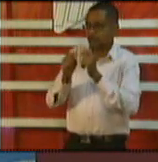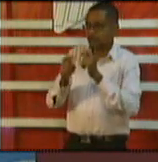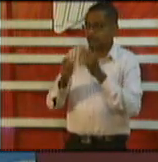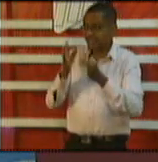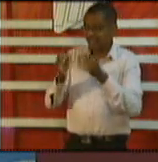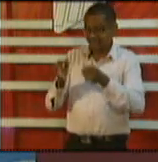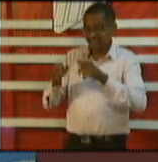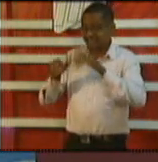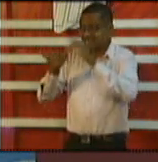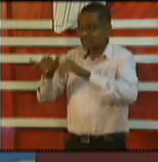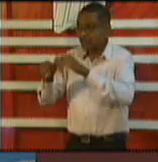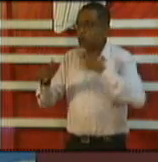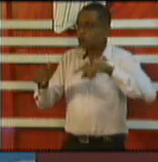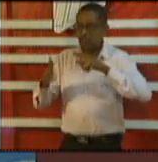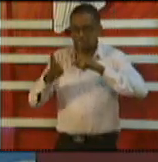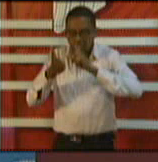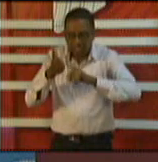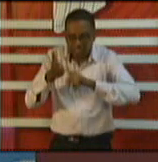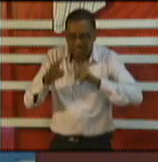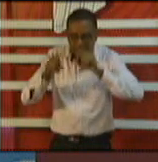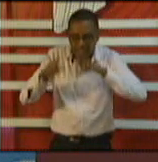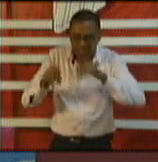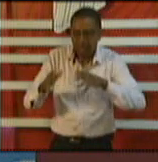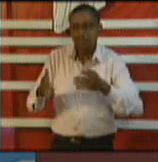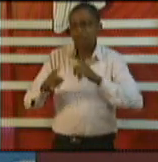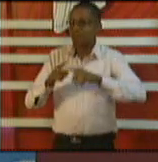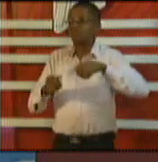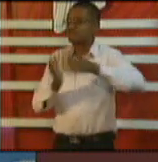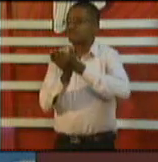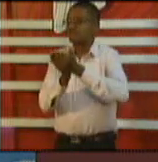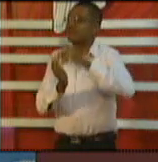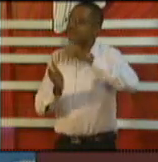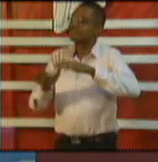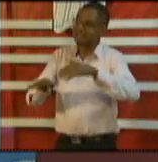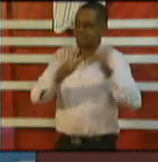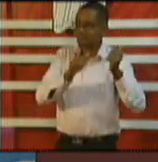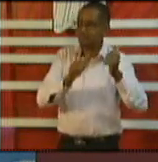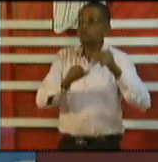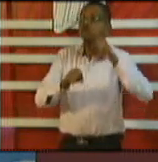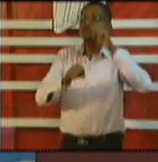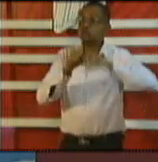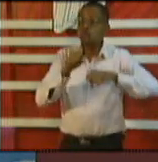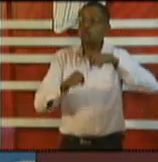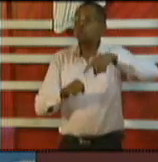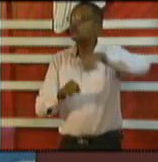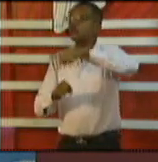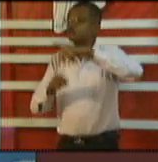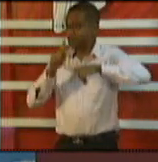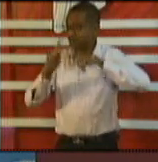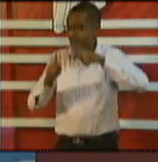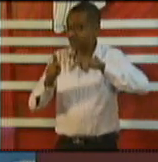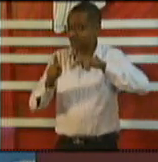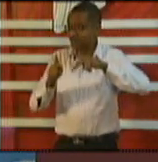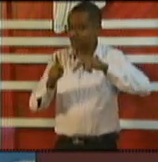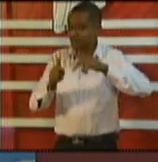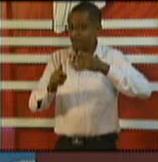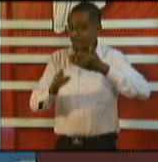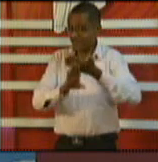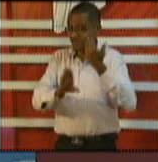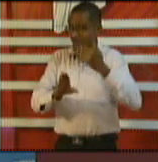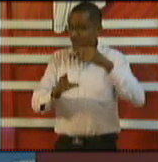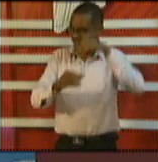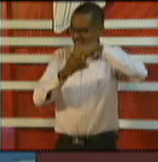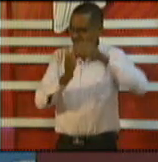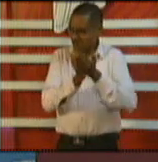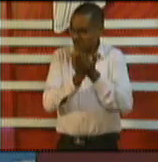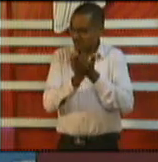or if unfortunately they have to leave the waters so we will bring those persons on board to a state facility for the reasons minister outline we